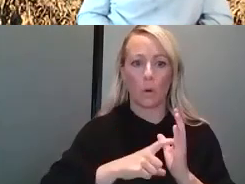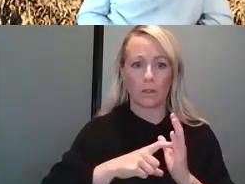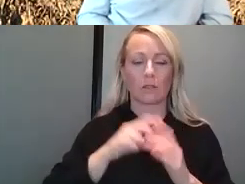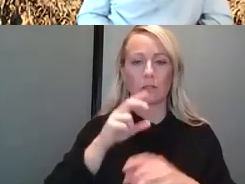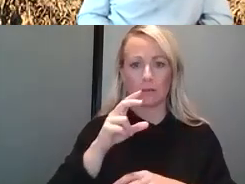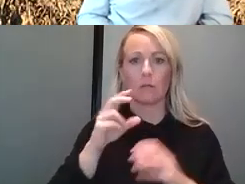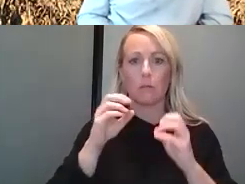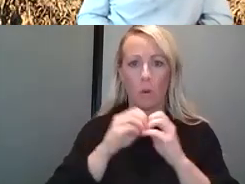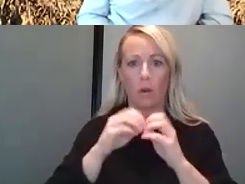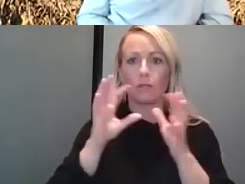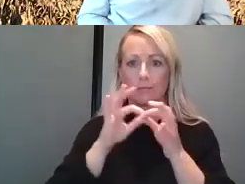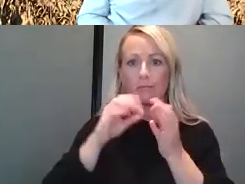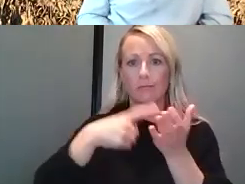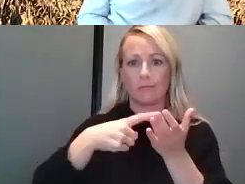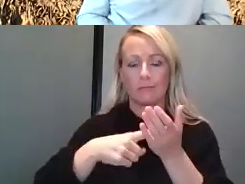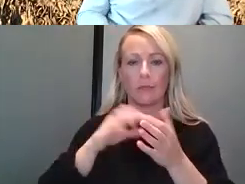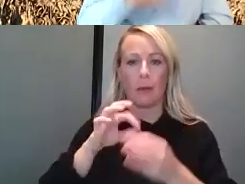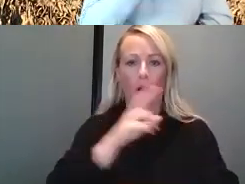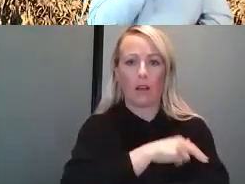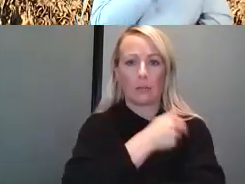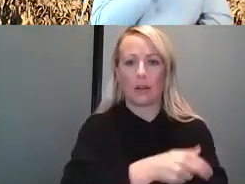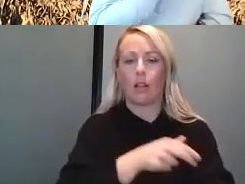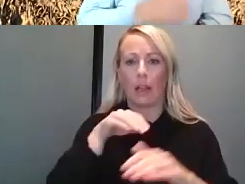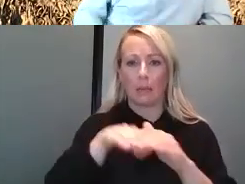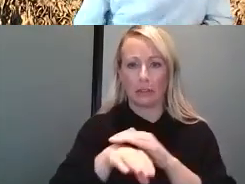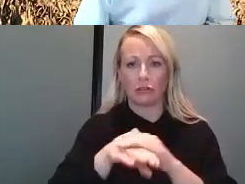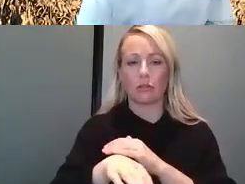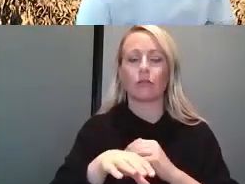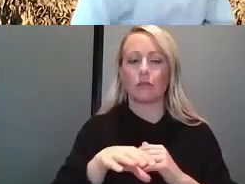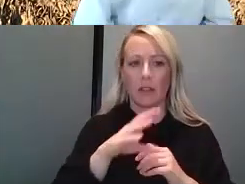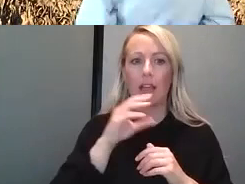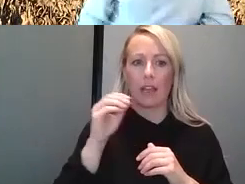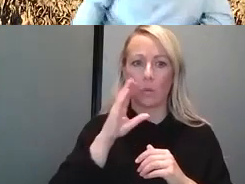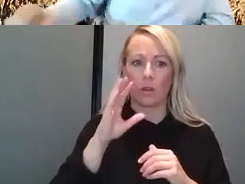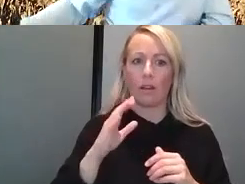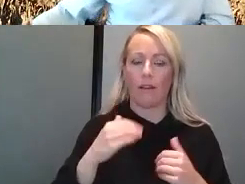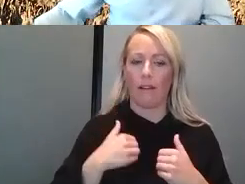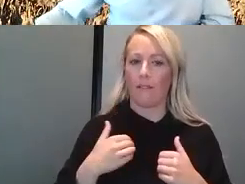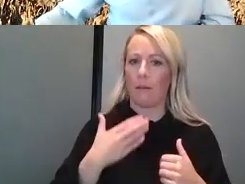that have increased markedly nationwide and you'll get a feel for local